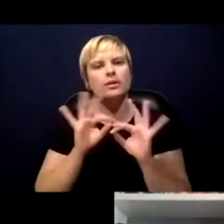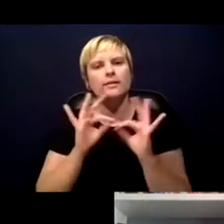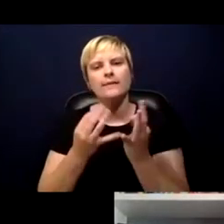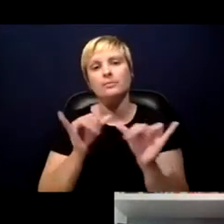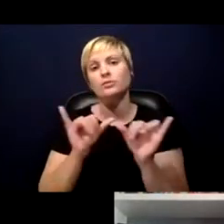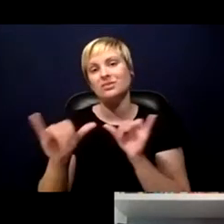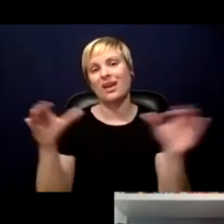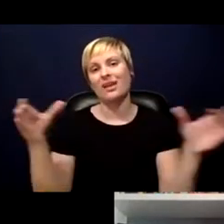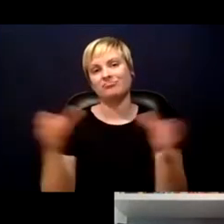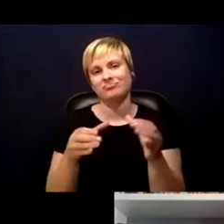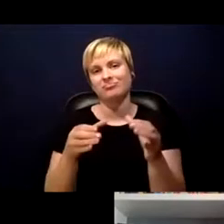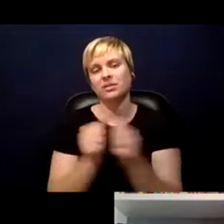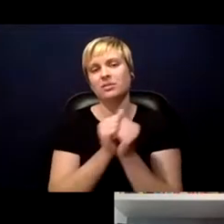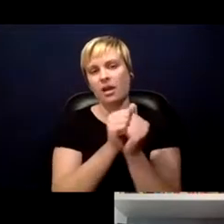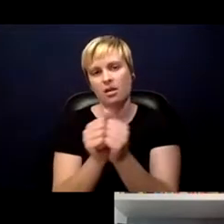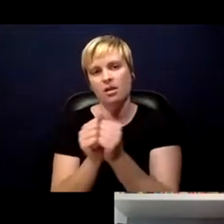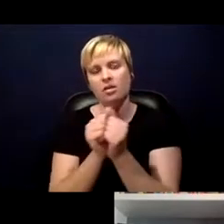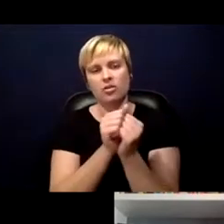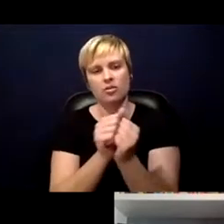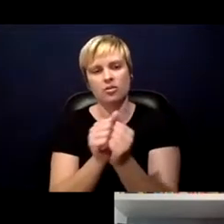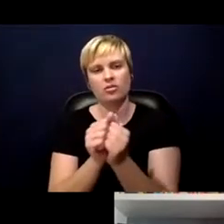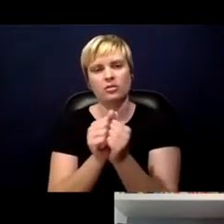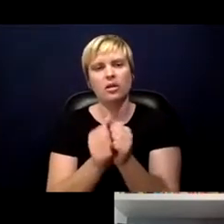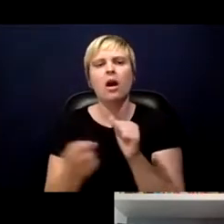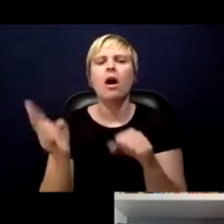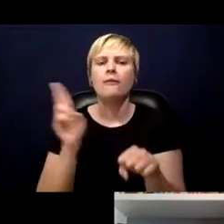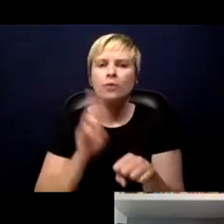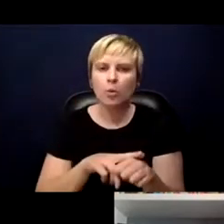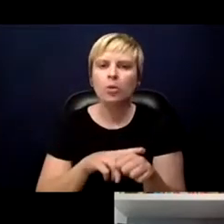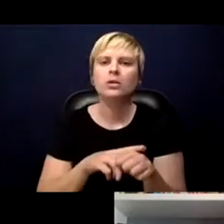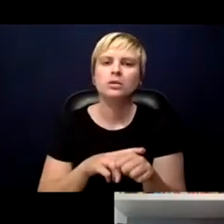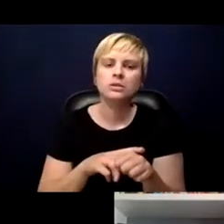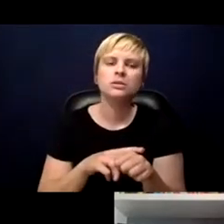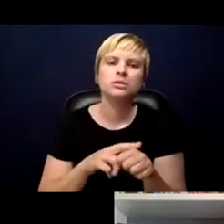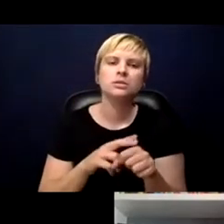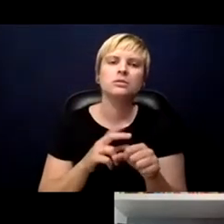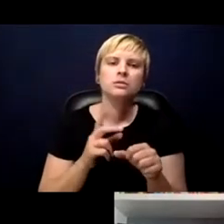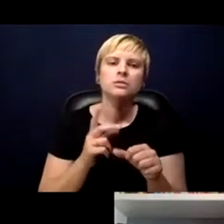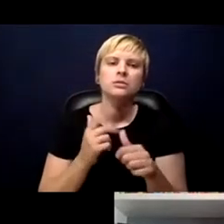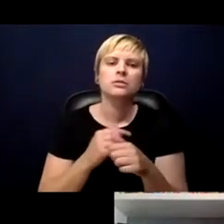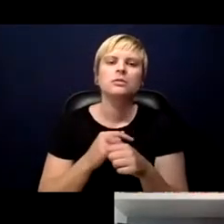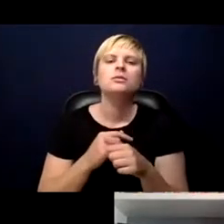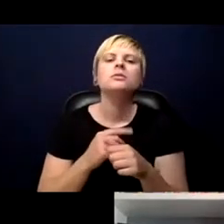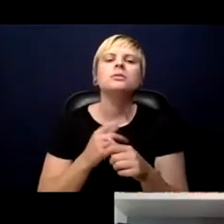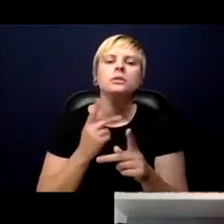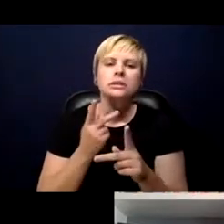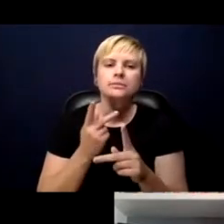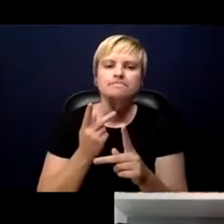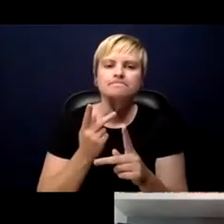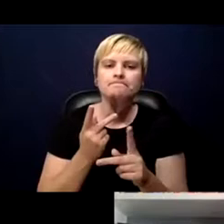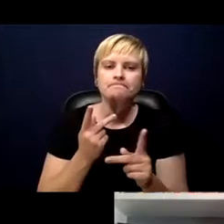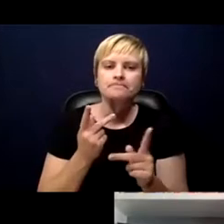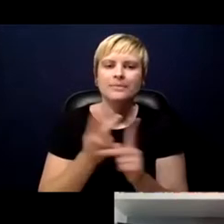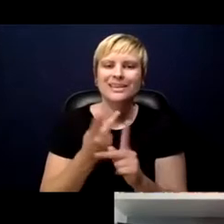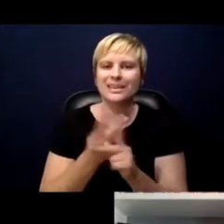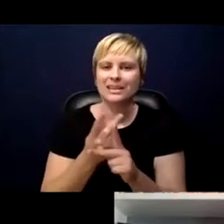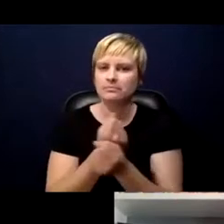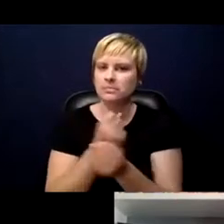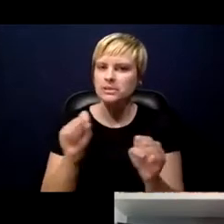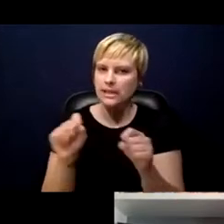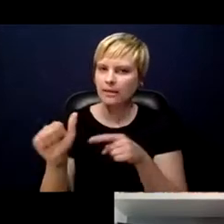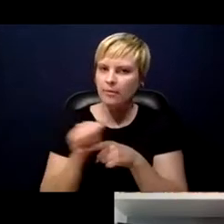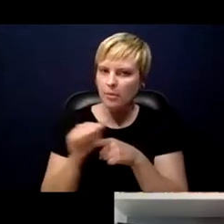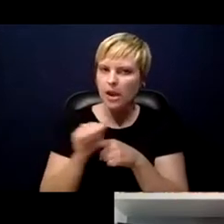together and of course, you know, maintaining good, safe practice,